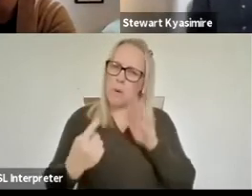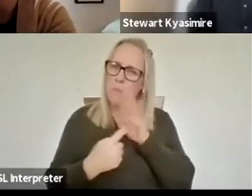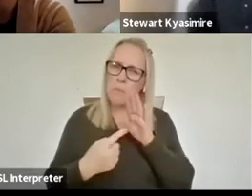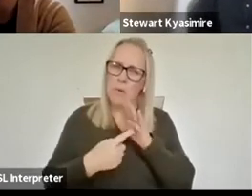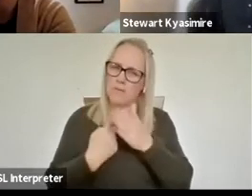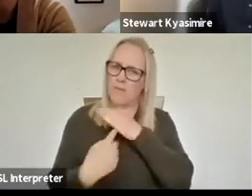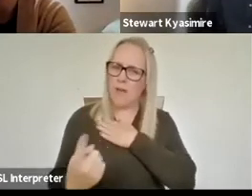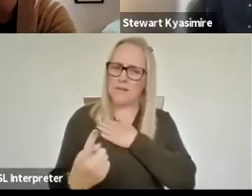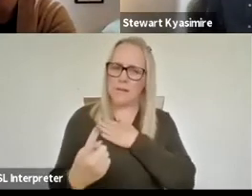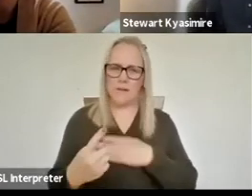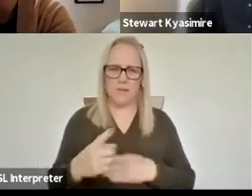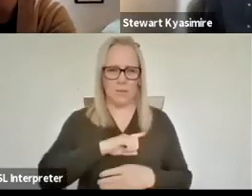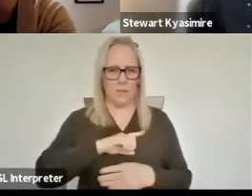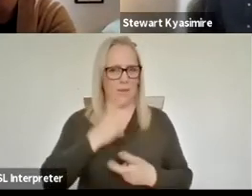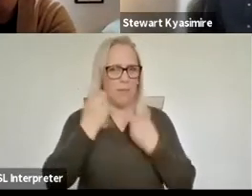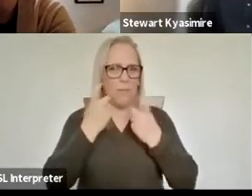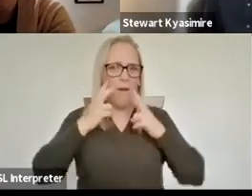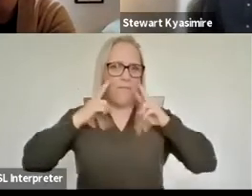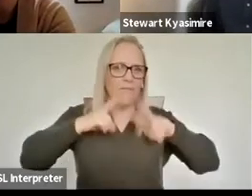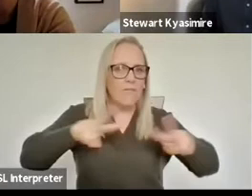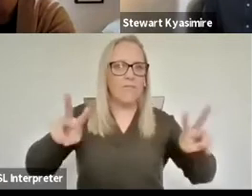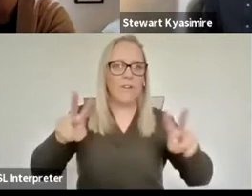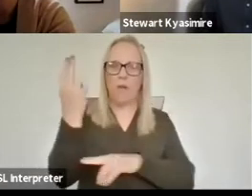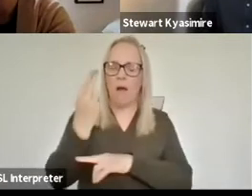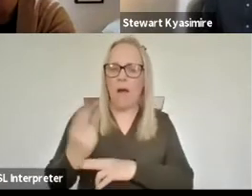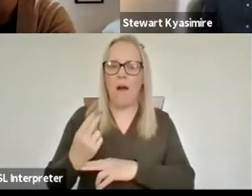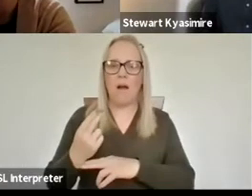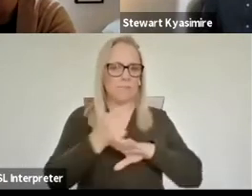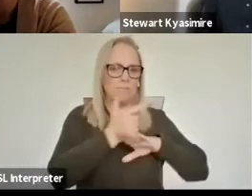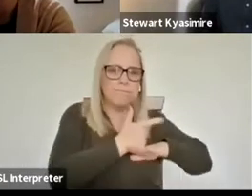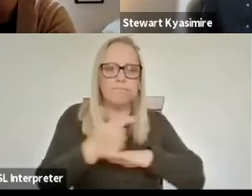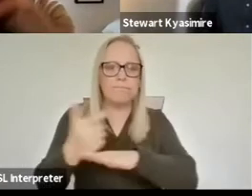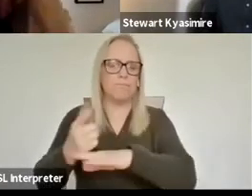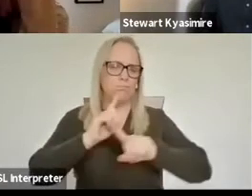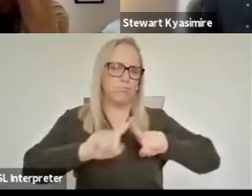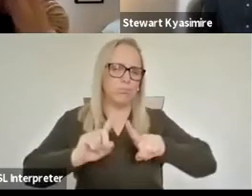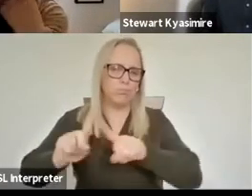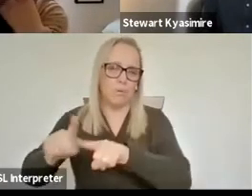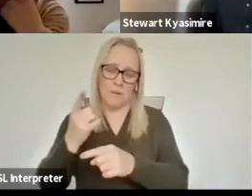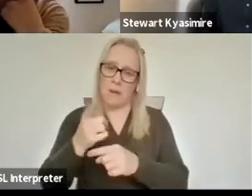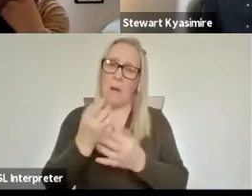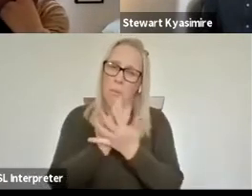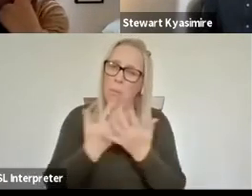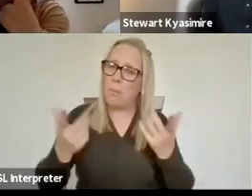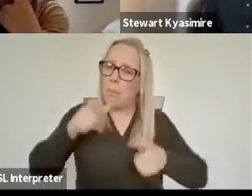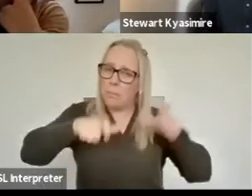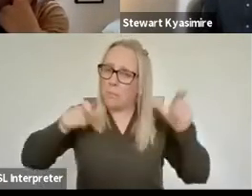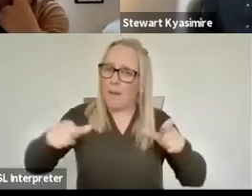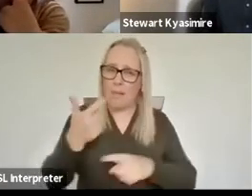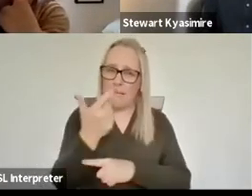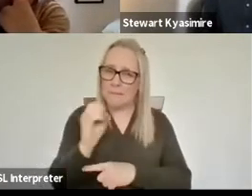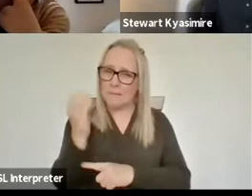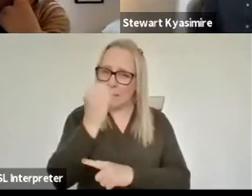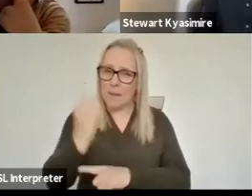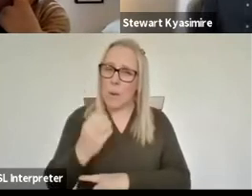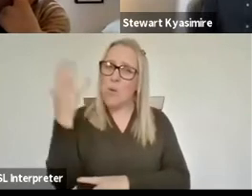the visual arts and other art forms like filmmaking to that it's a significant number of people across the fabric of